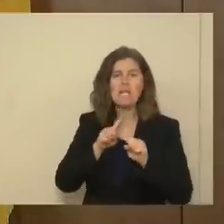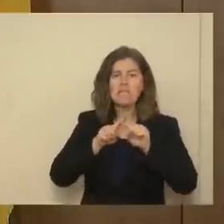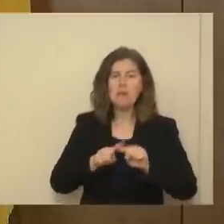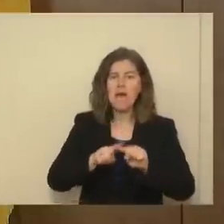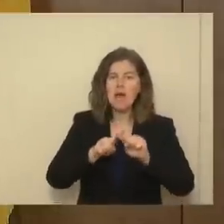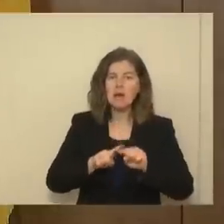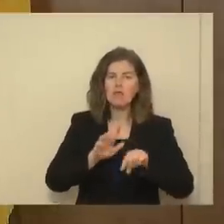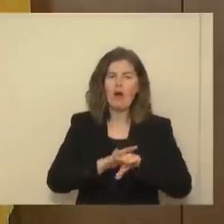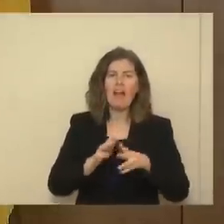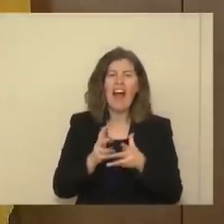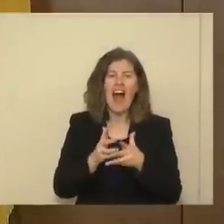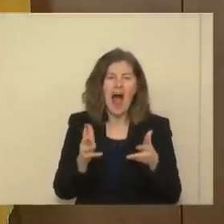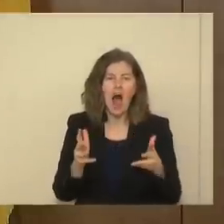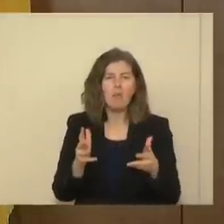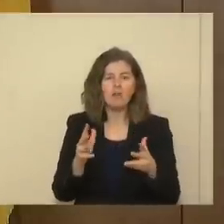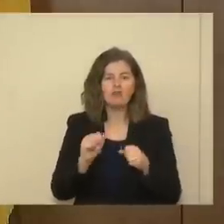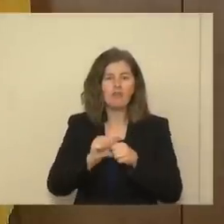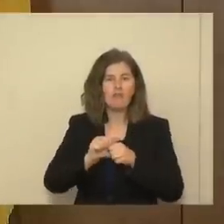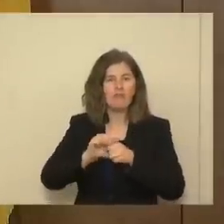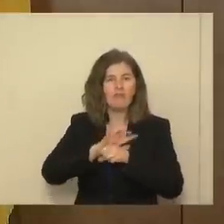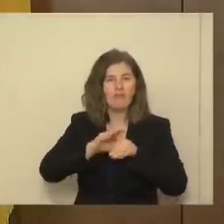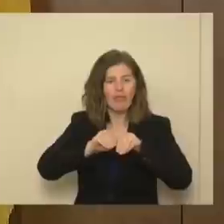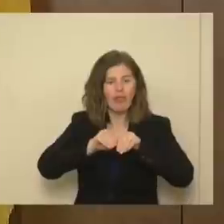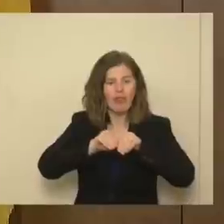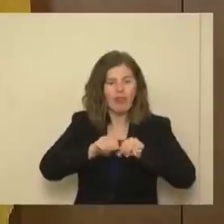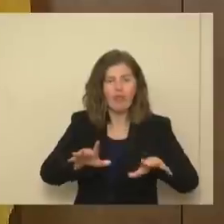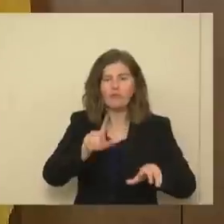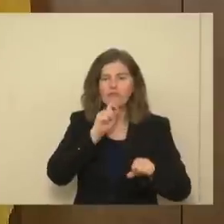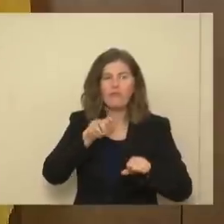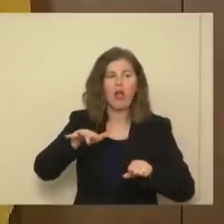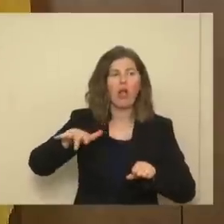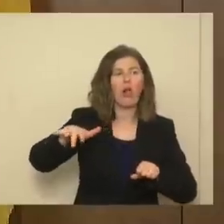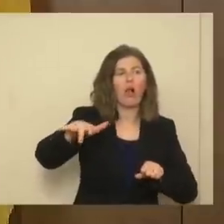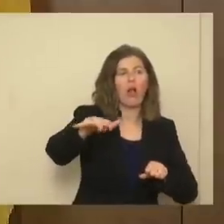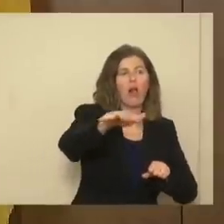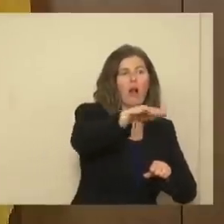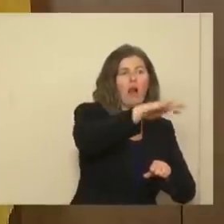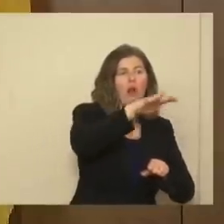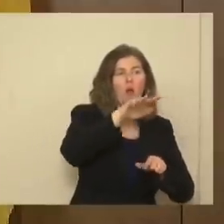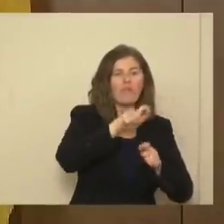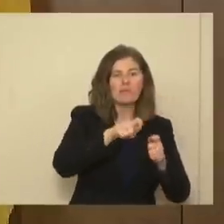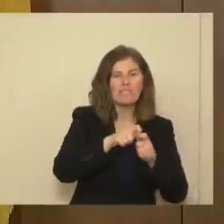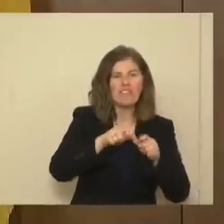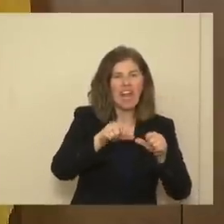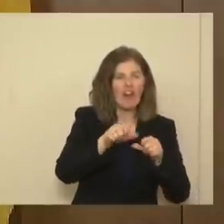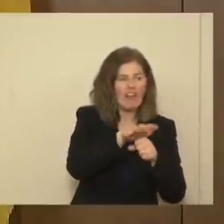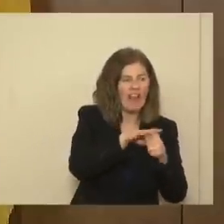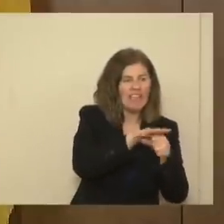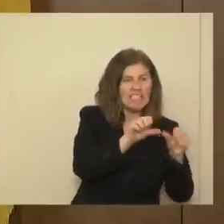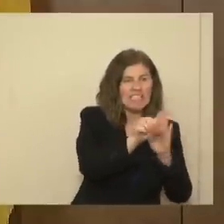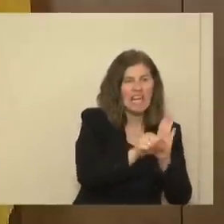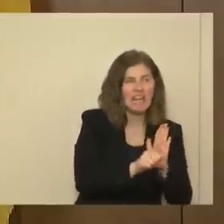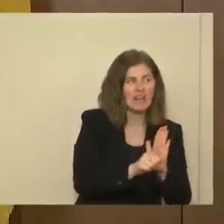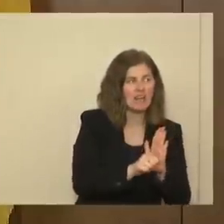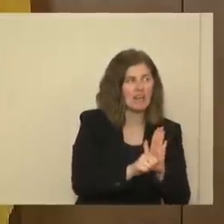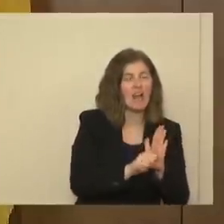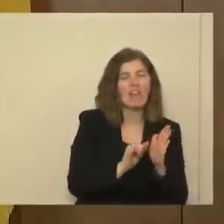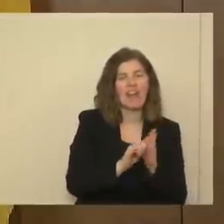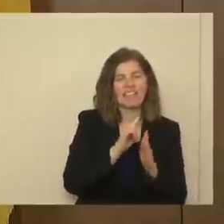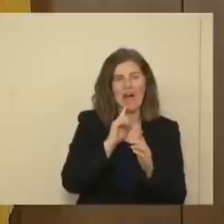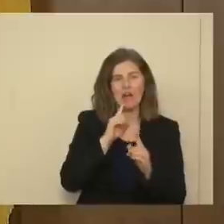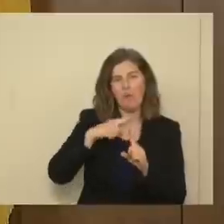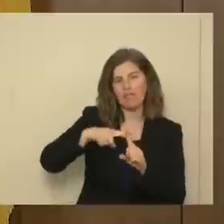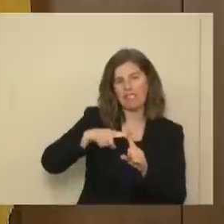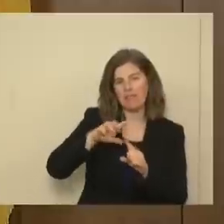on how much of the virus is out and about in a particular area in the state, and that's that positivity